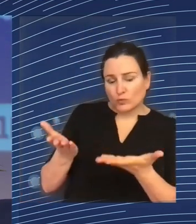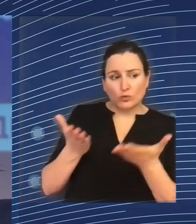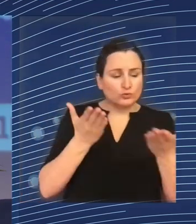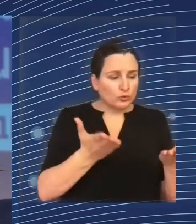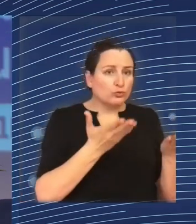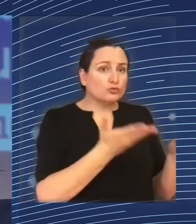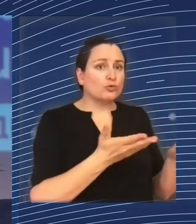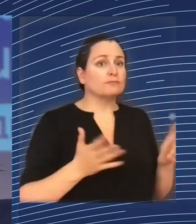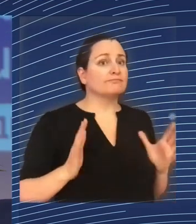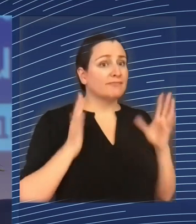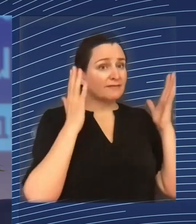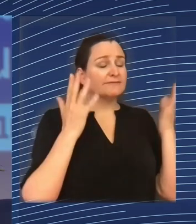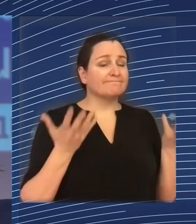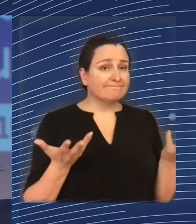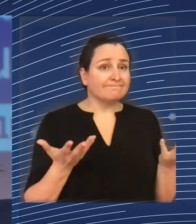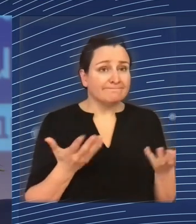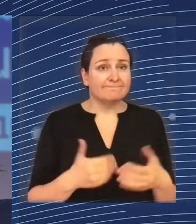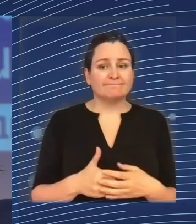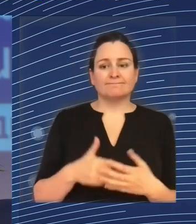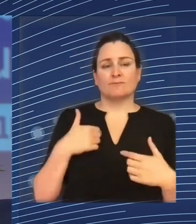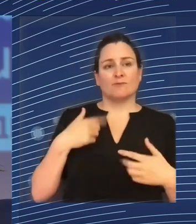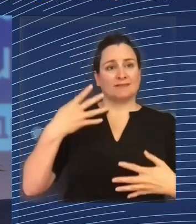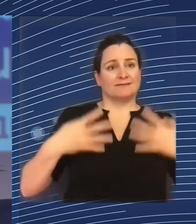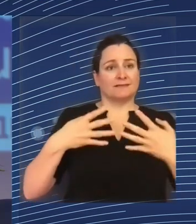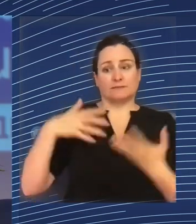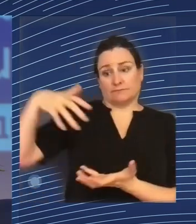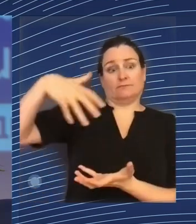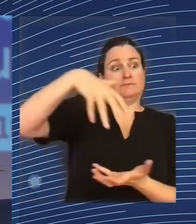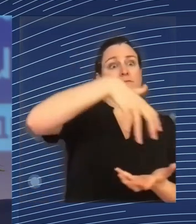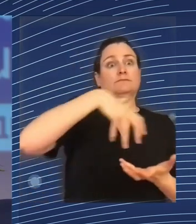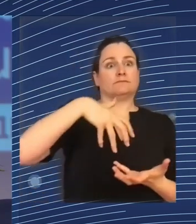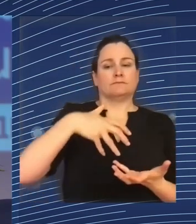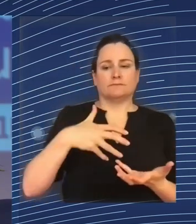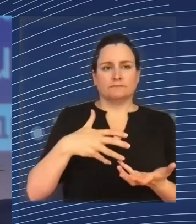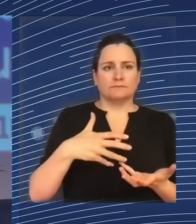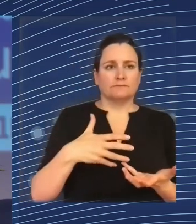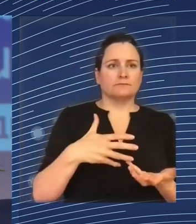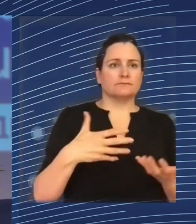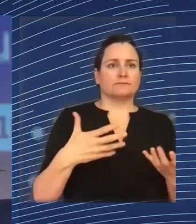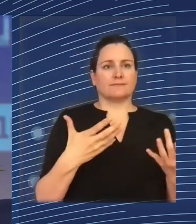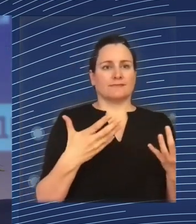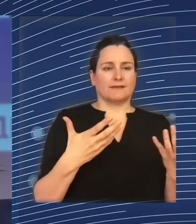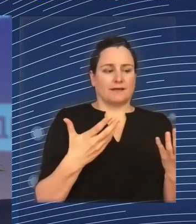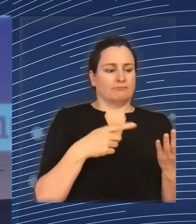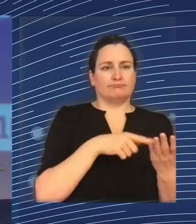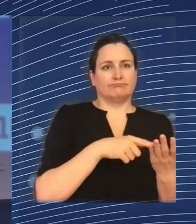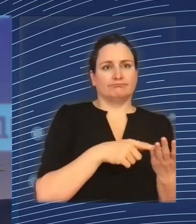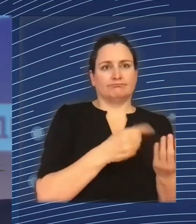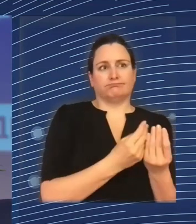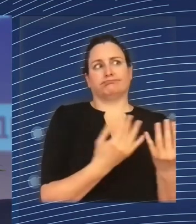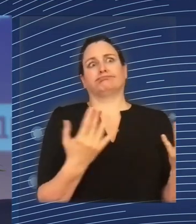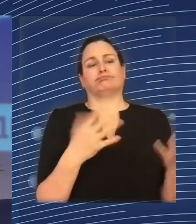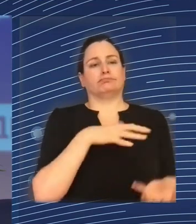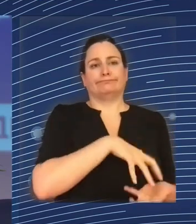quantitative indicators, they do suit for the purpose. Nevertheless, if we are speaking about the